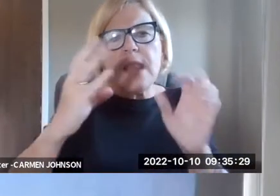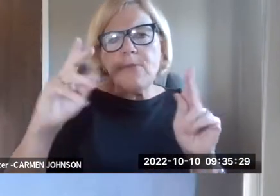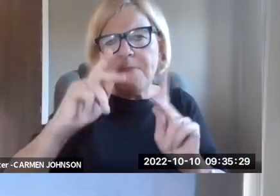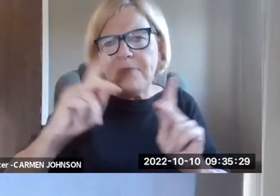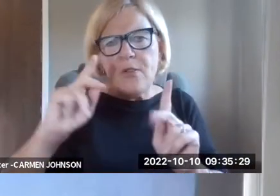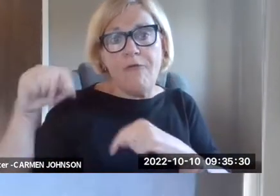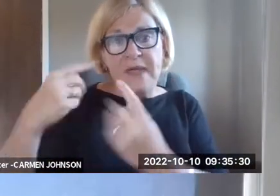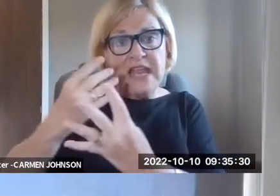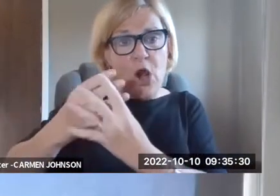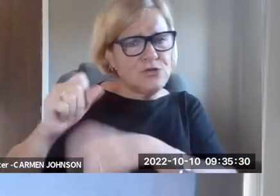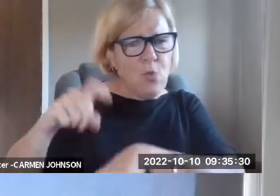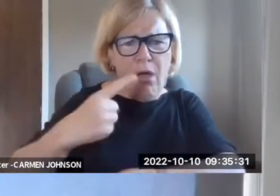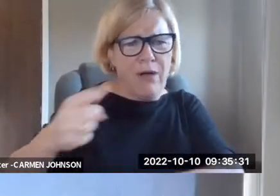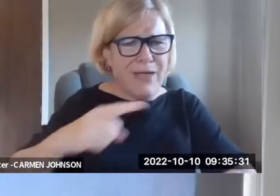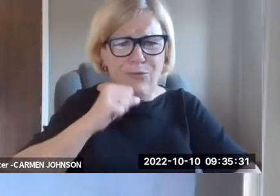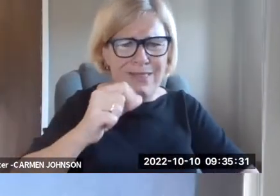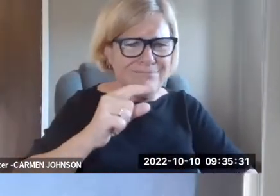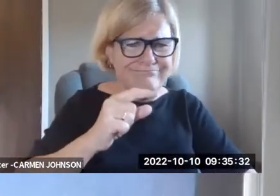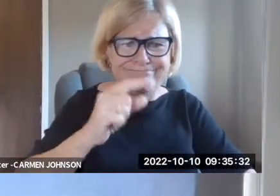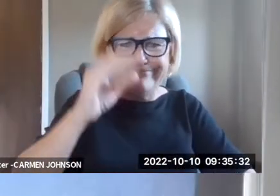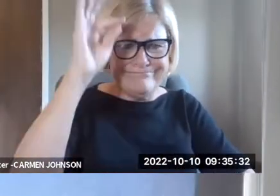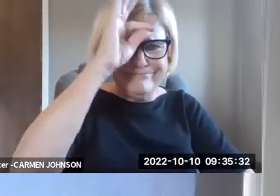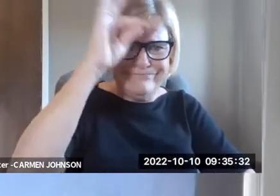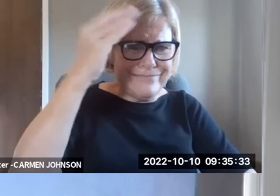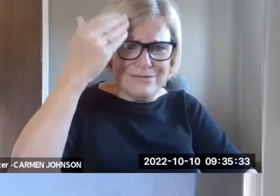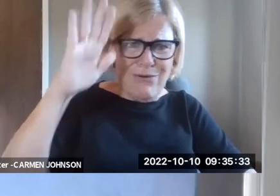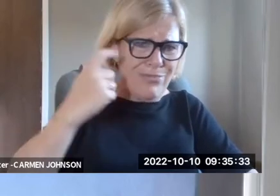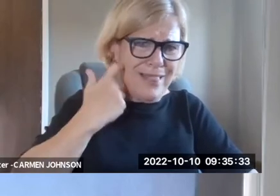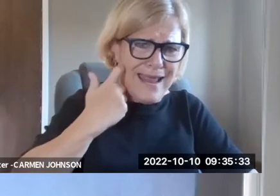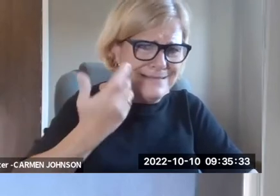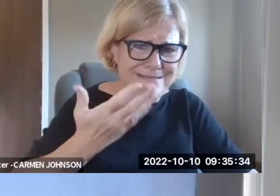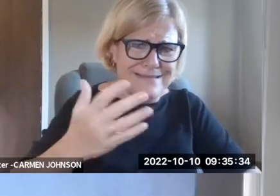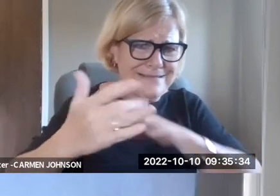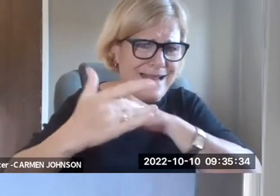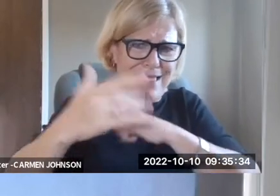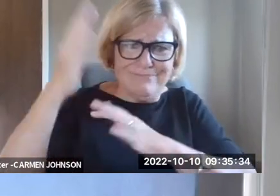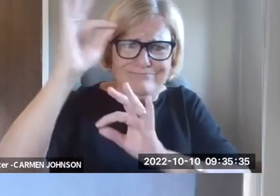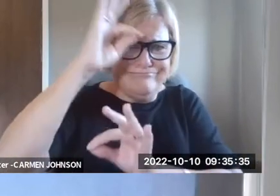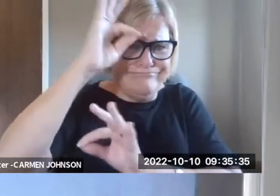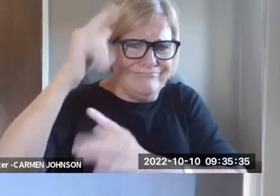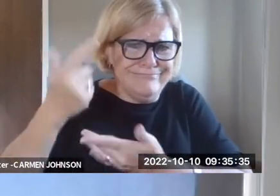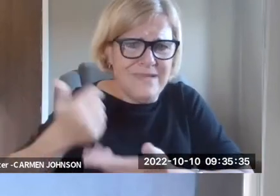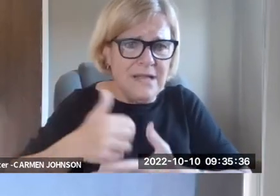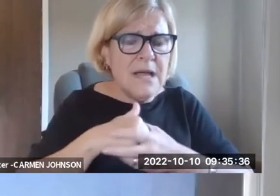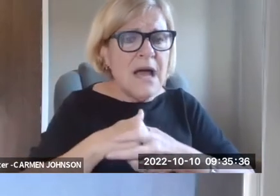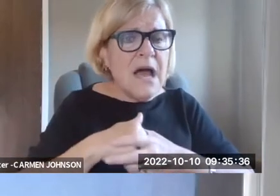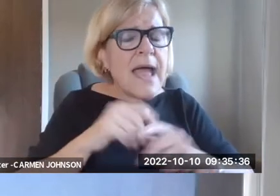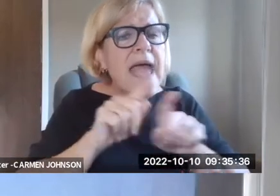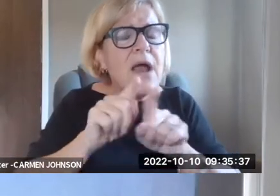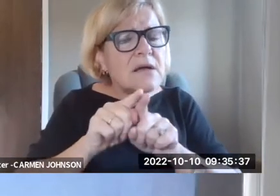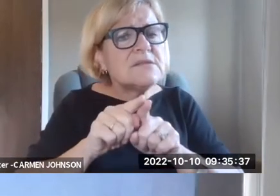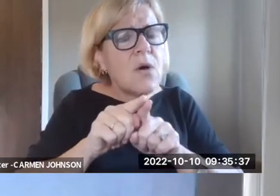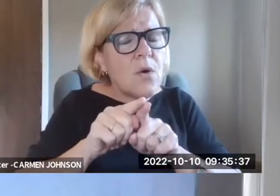gives you a way to talk about the up-to-date technology. Um, we've worked with a number of people who've been incarcerated so long, they really weren't